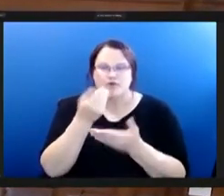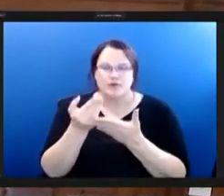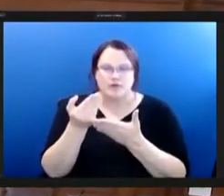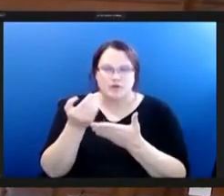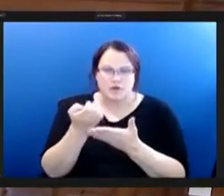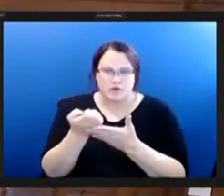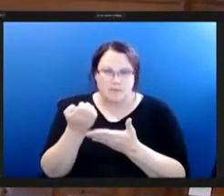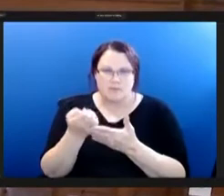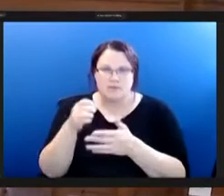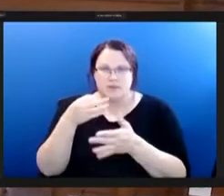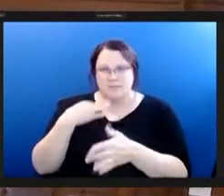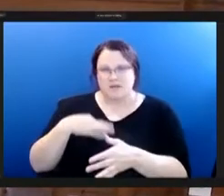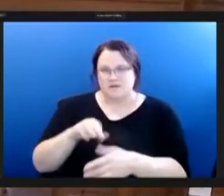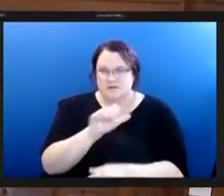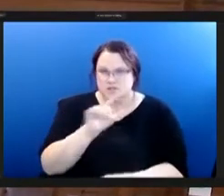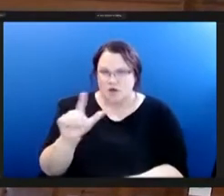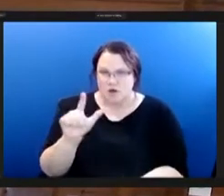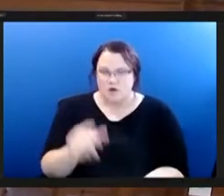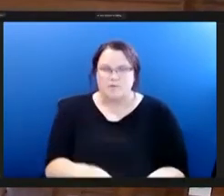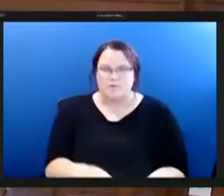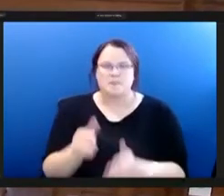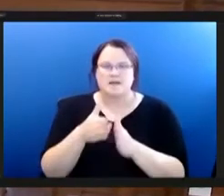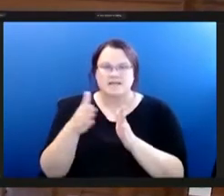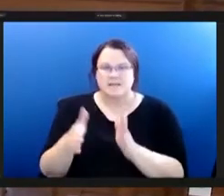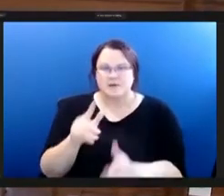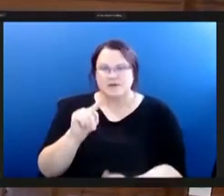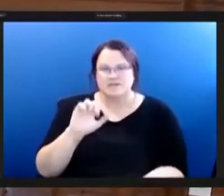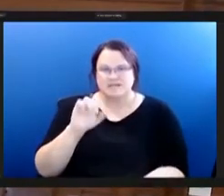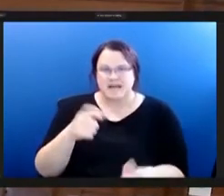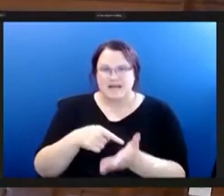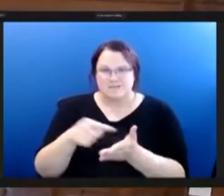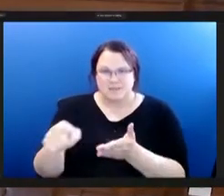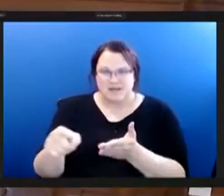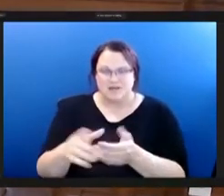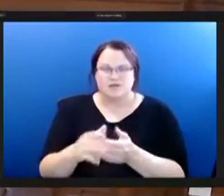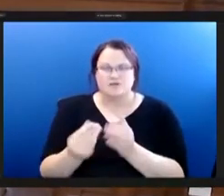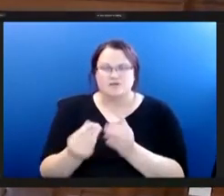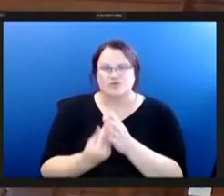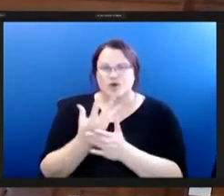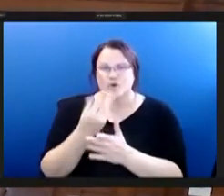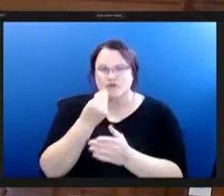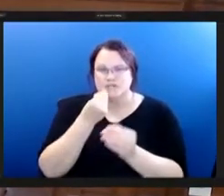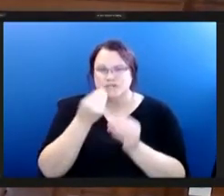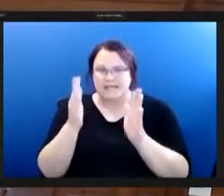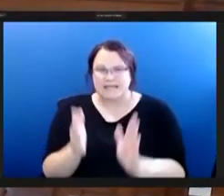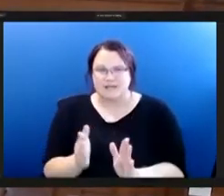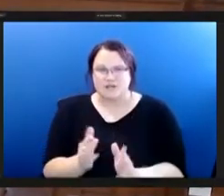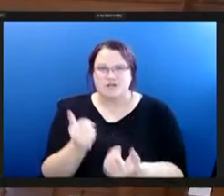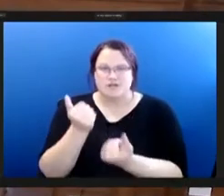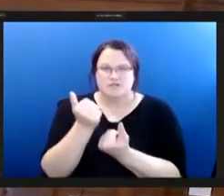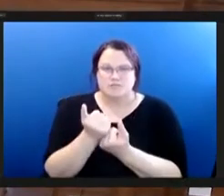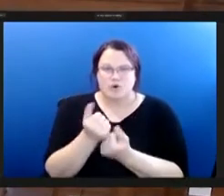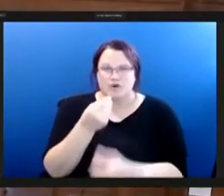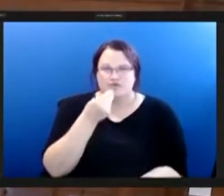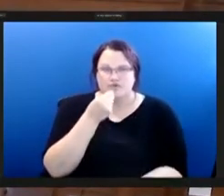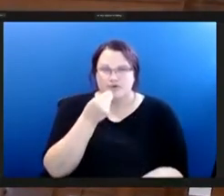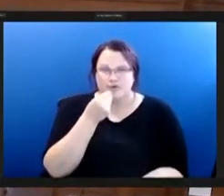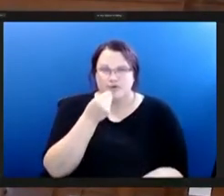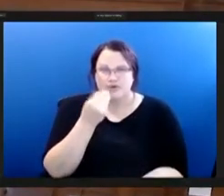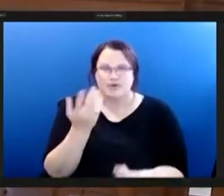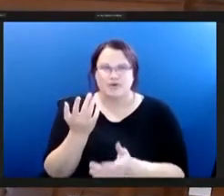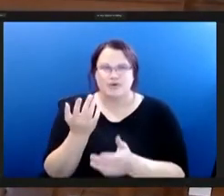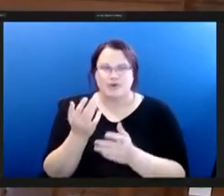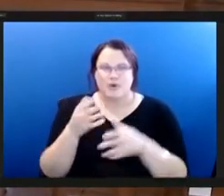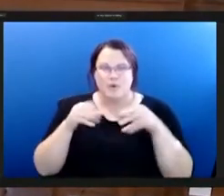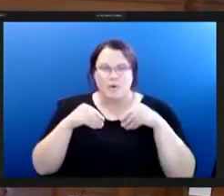us all buyers sellers neighborhoods taxpayers growers and eaters supporting food entrepreneurs and food businesses